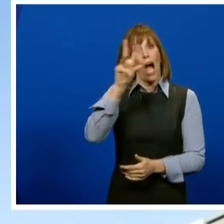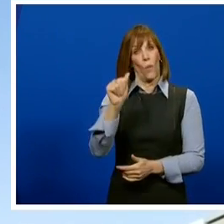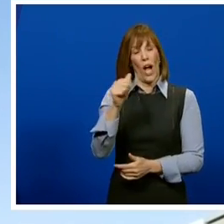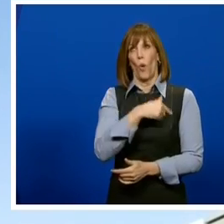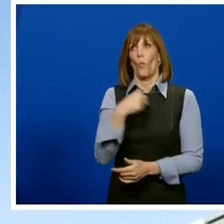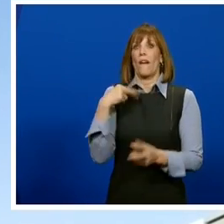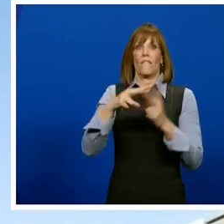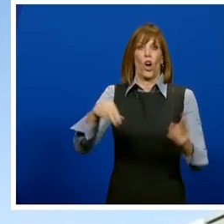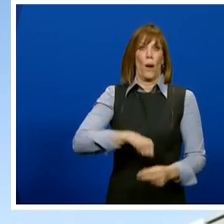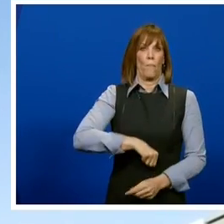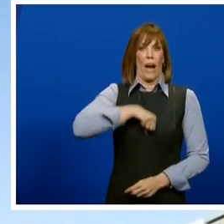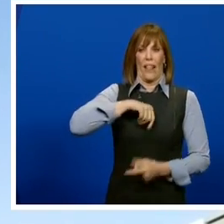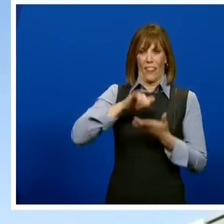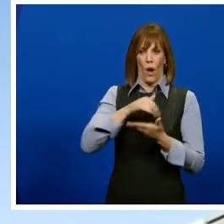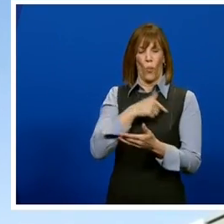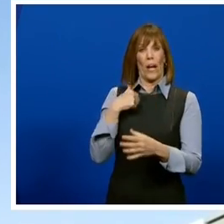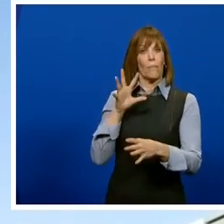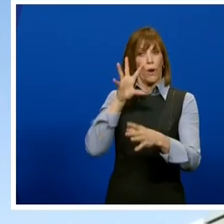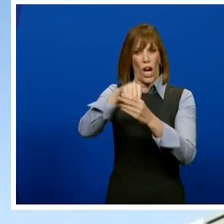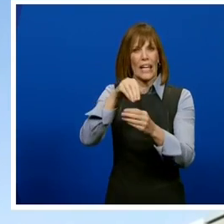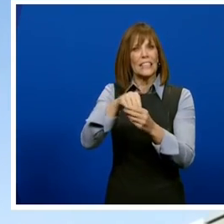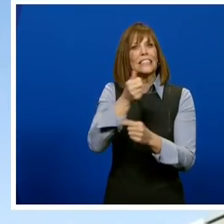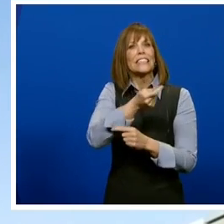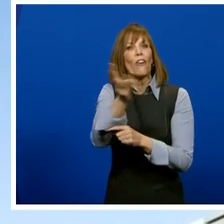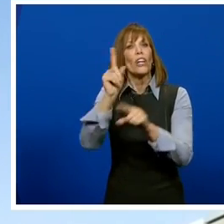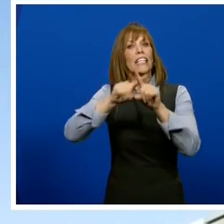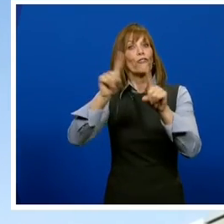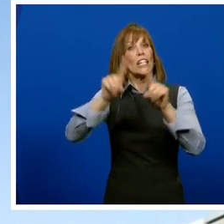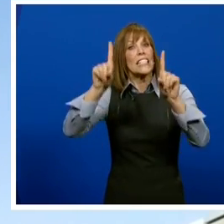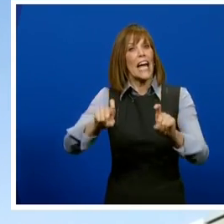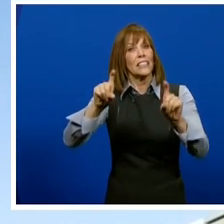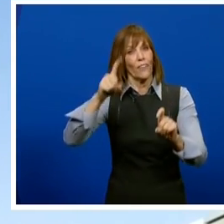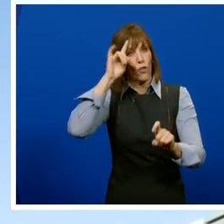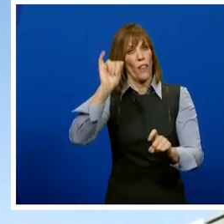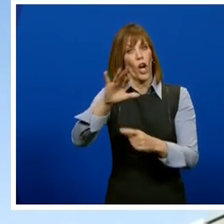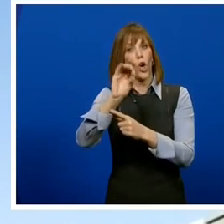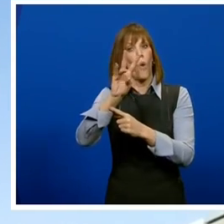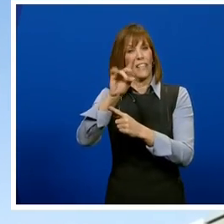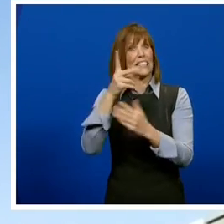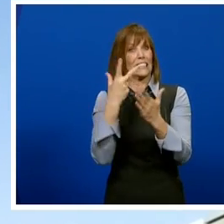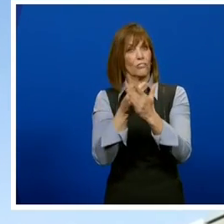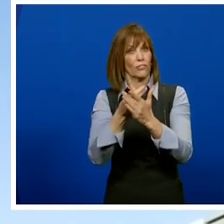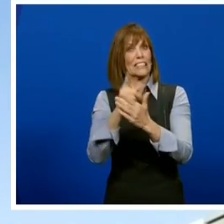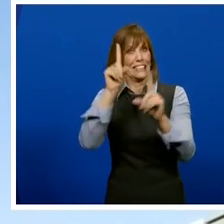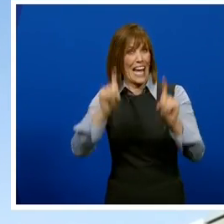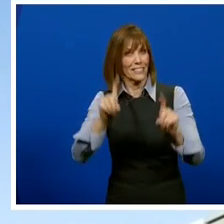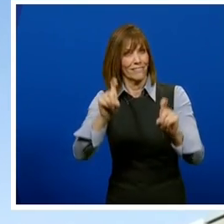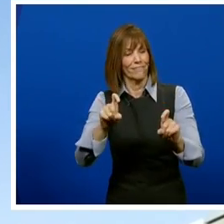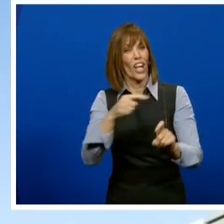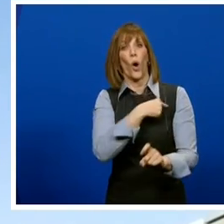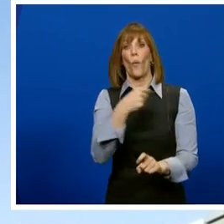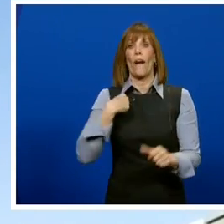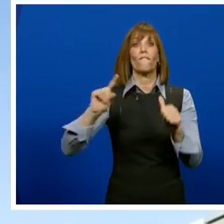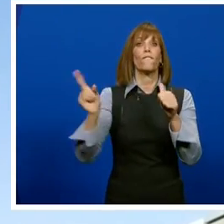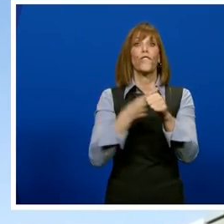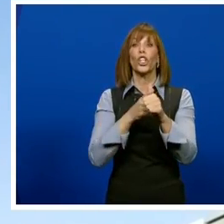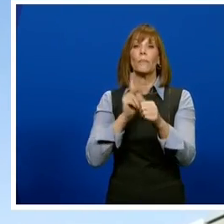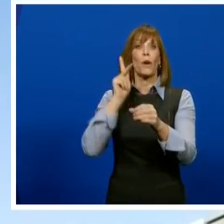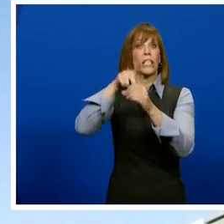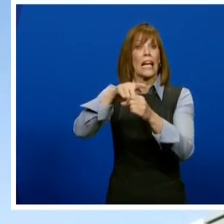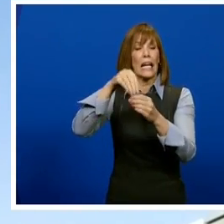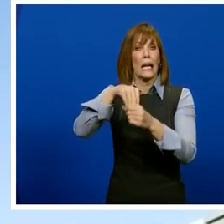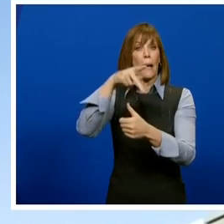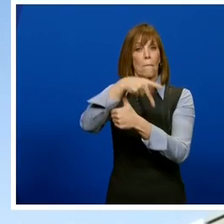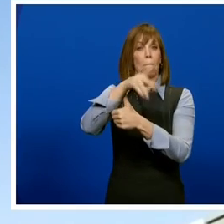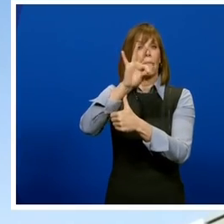fact that we participated in several of the clinical trials to develop COVID-19 vaccines. We first participated in the